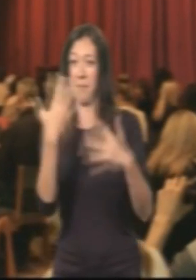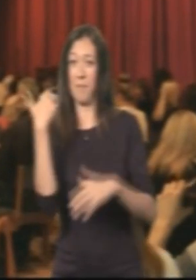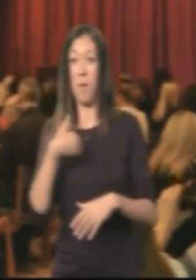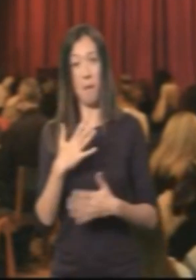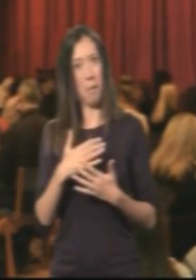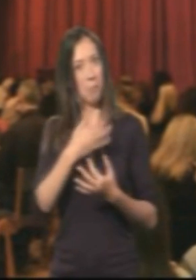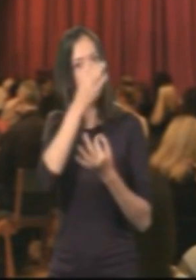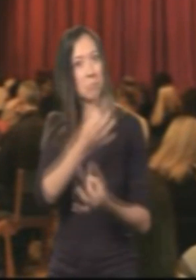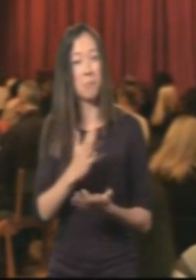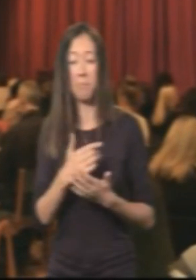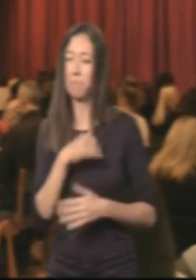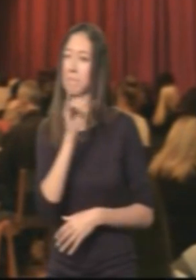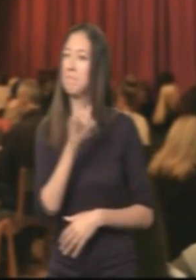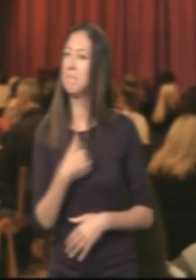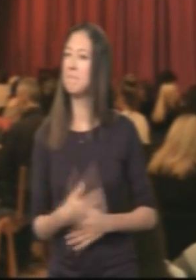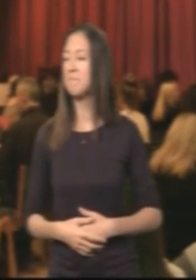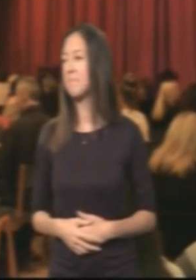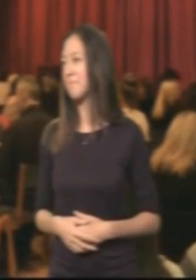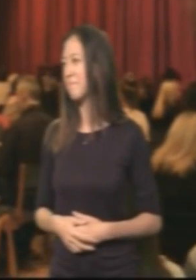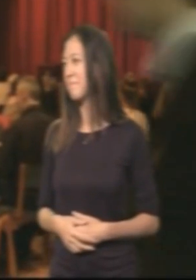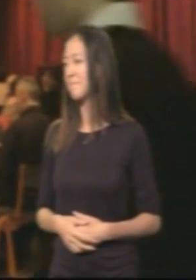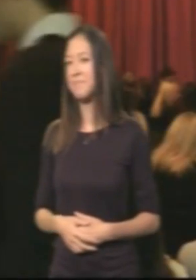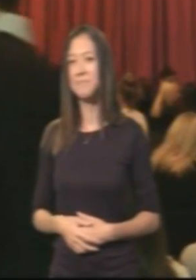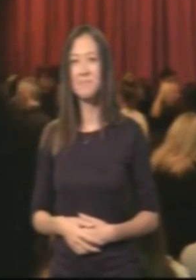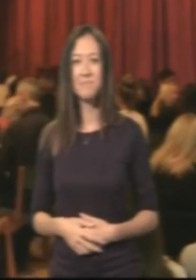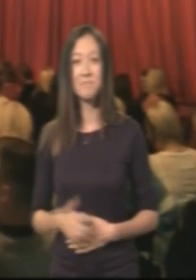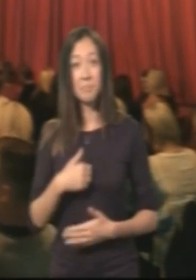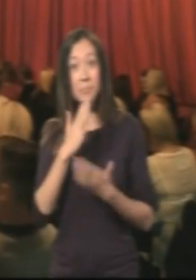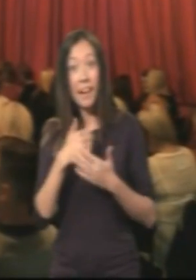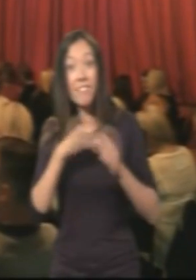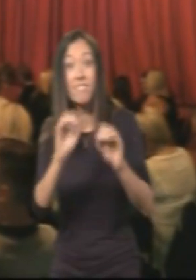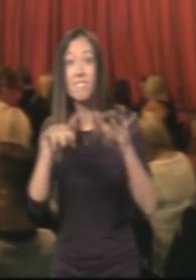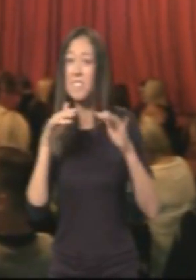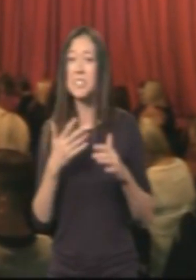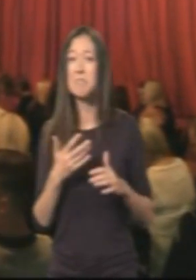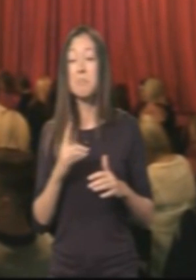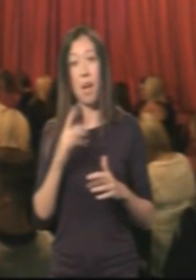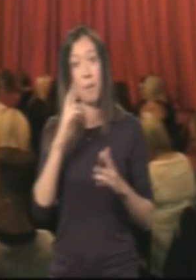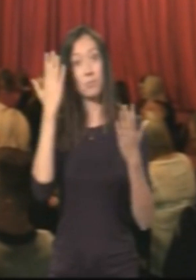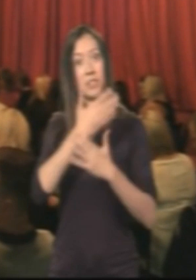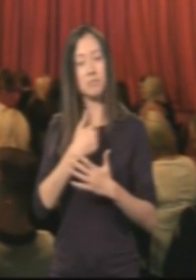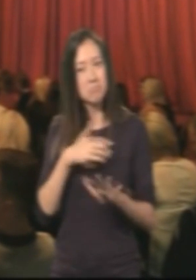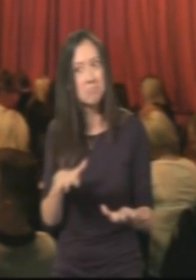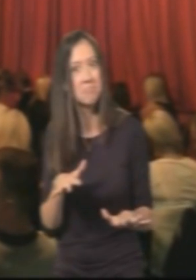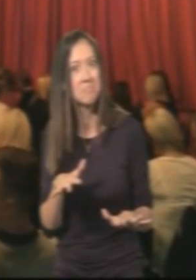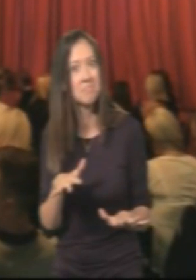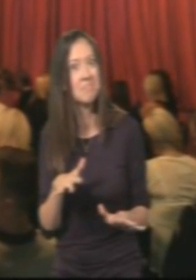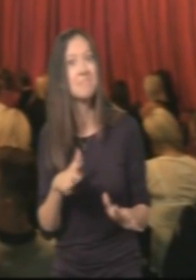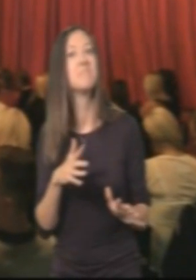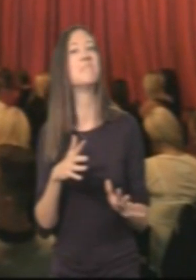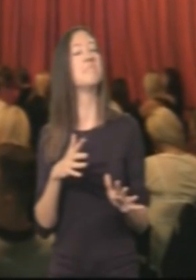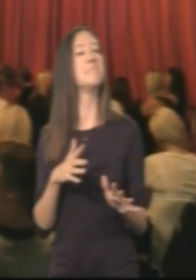fascinated by, if it's even possible, I'm a of a cynic. I don't believe in hypnotism, but hopefully tonight